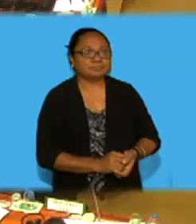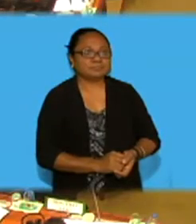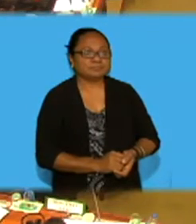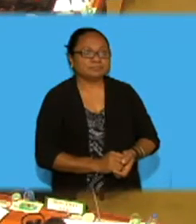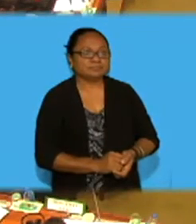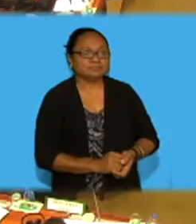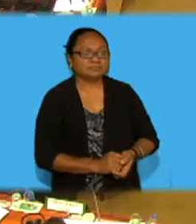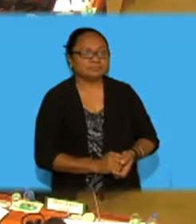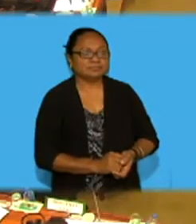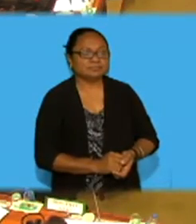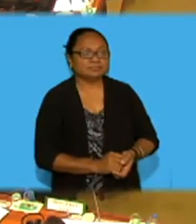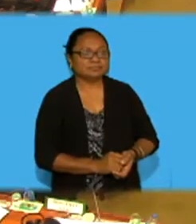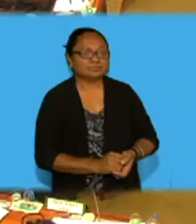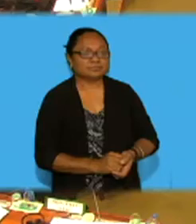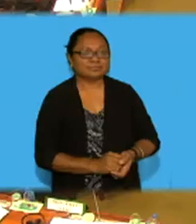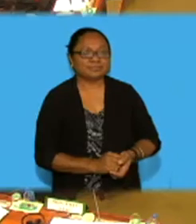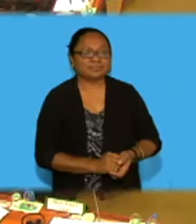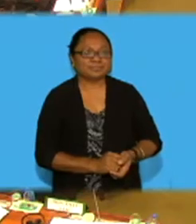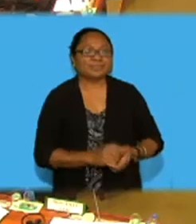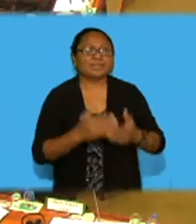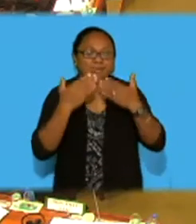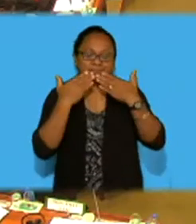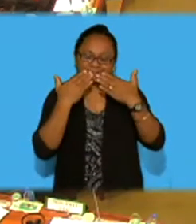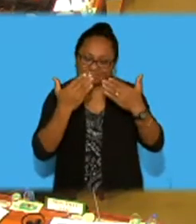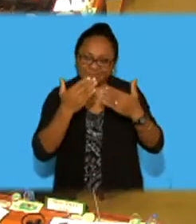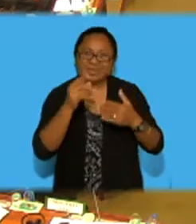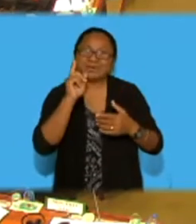Thank you, Madam Speaker. Thank you,